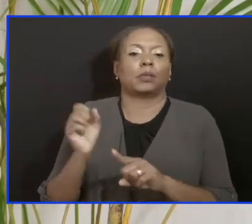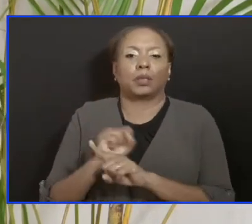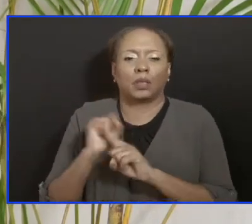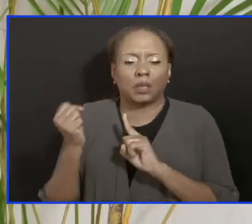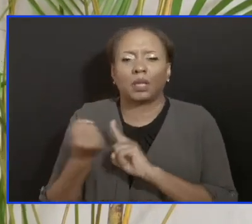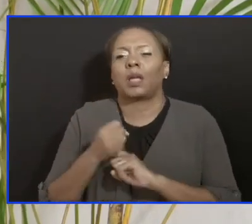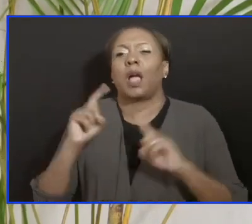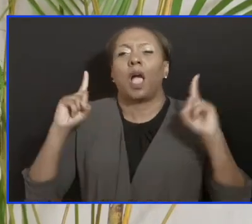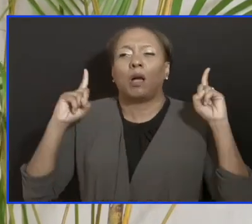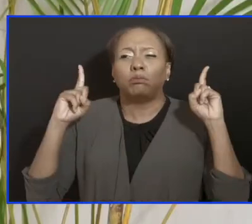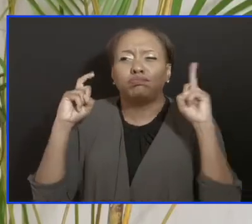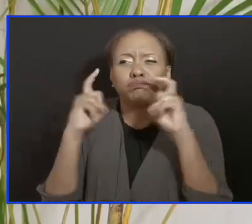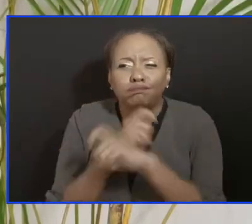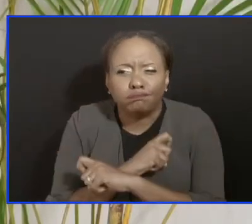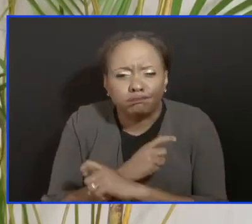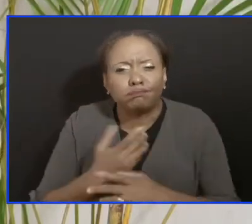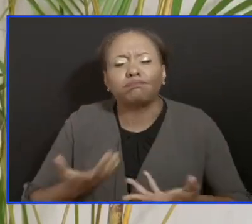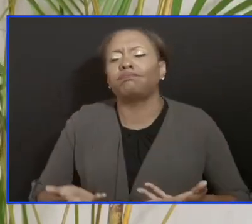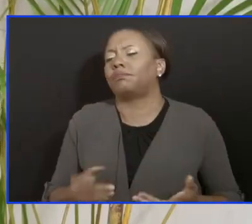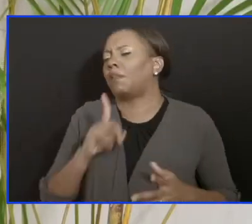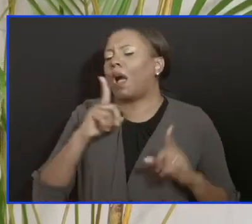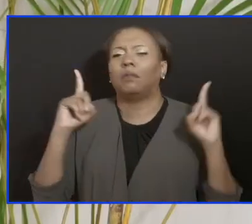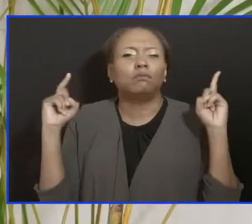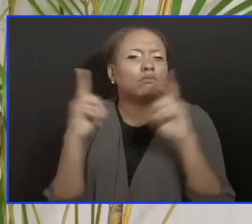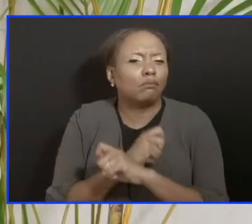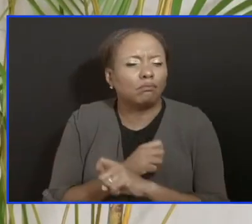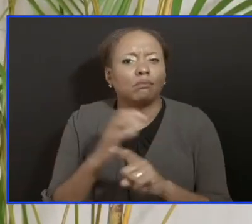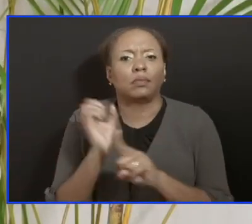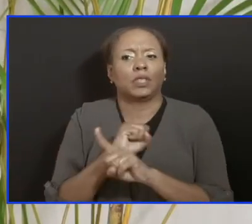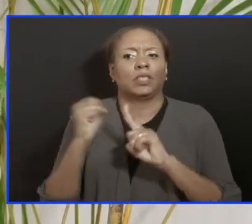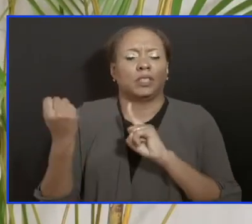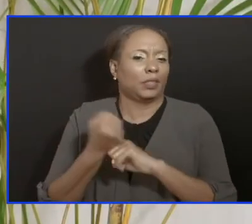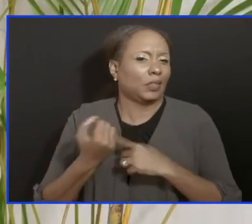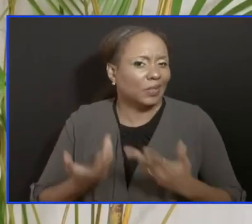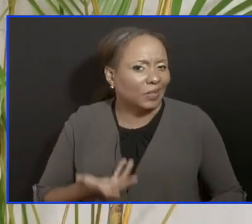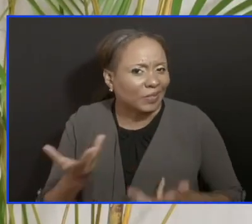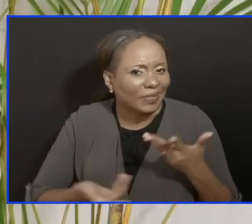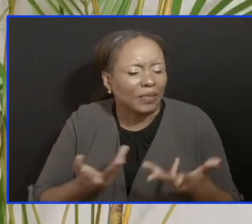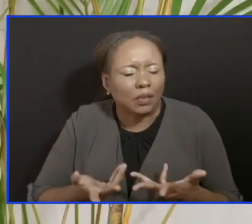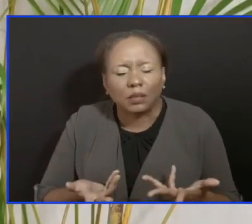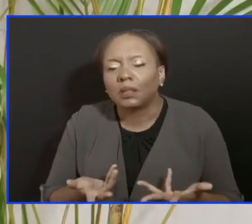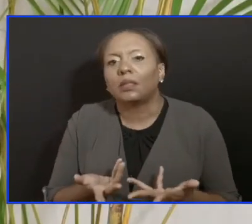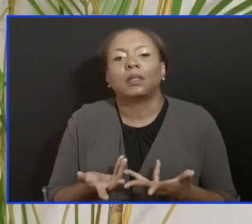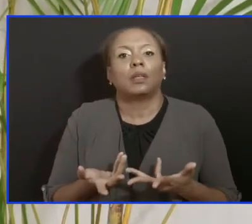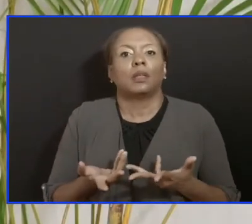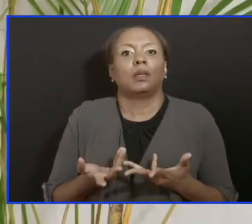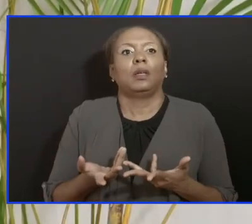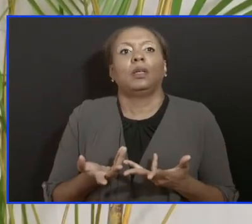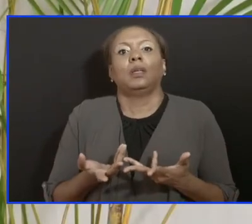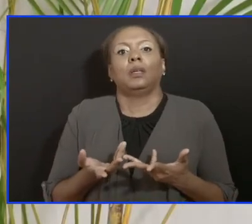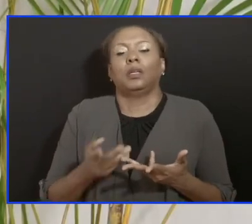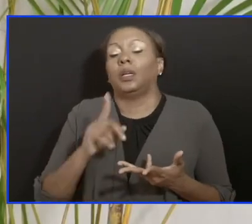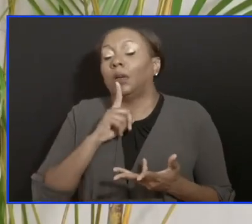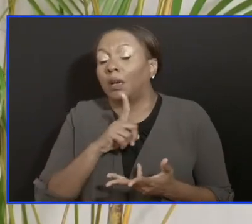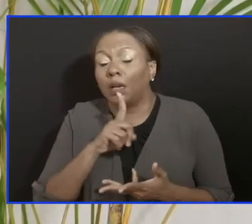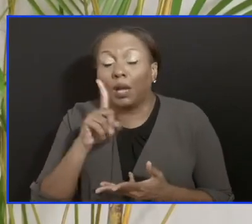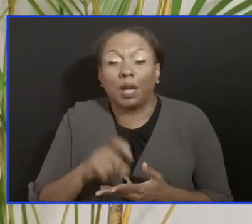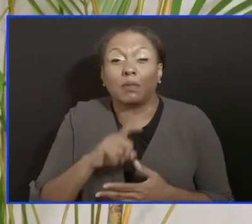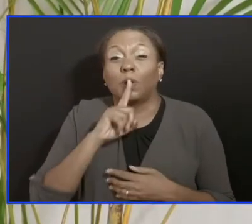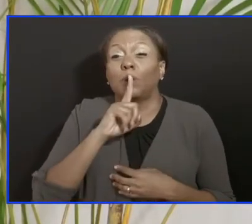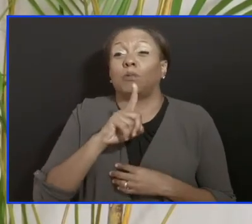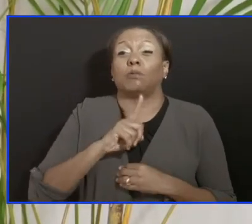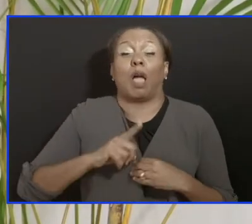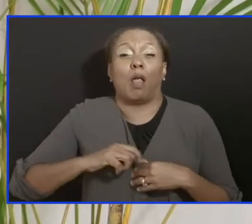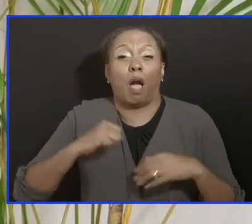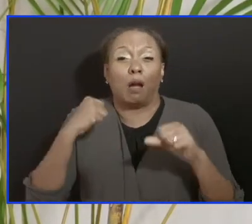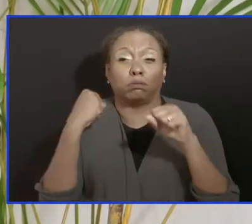a very complex and complicated situation that we're dealing with. And we have to fight the battle where the